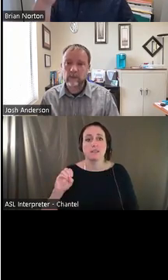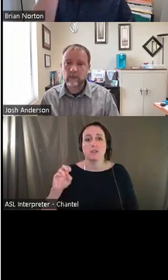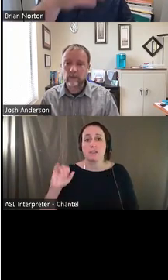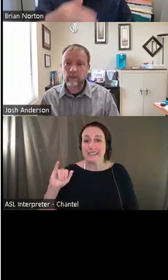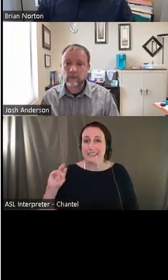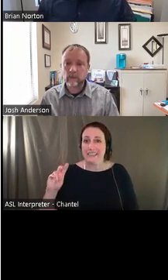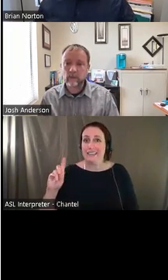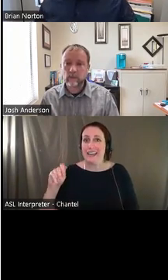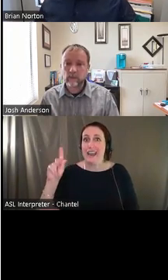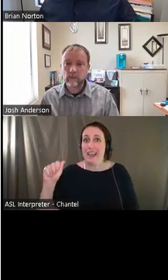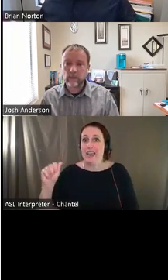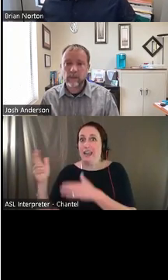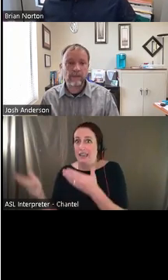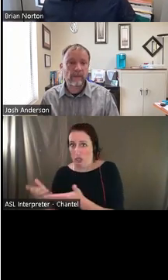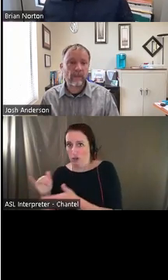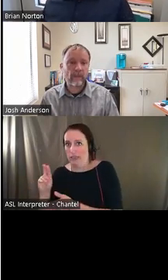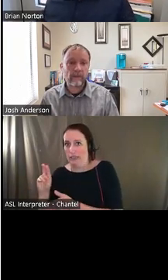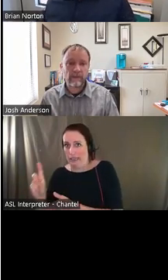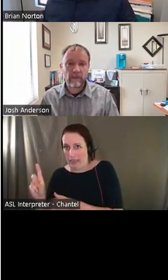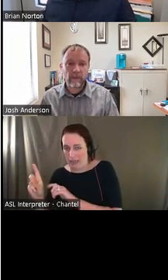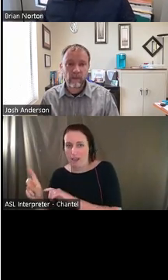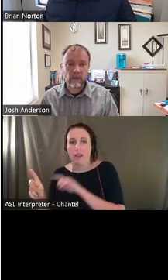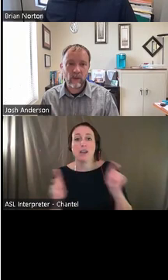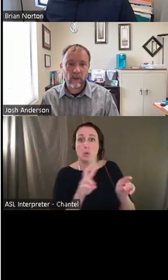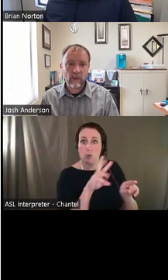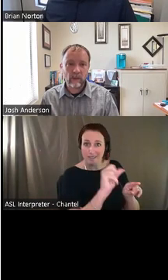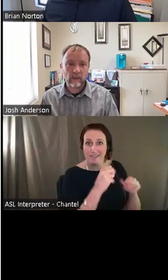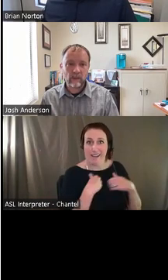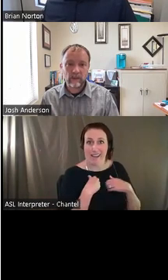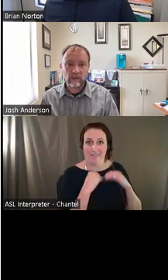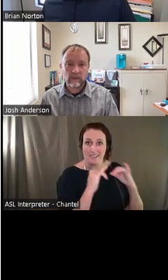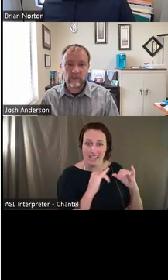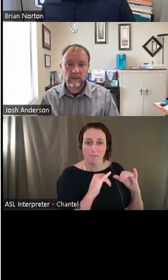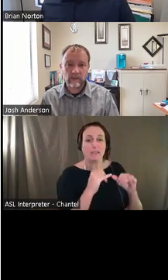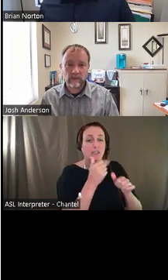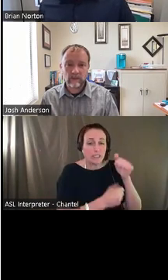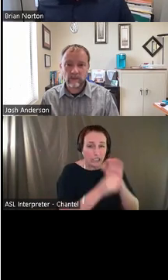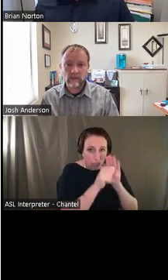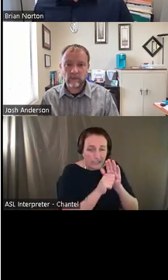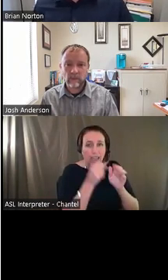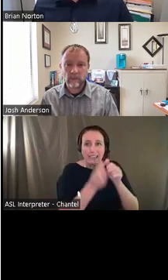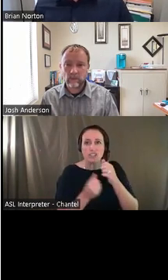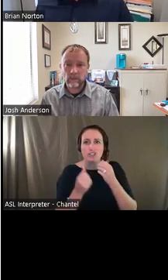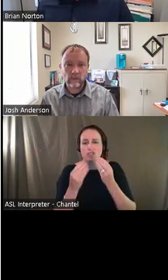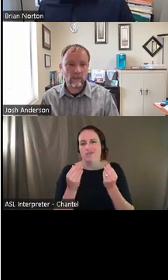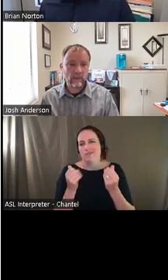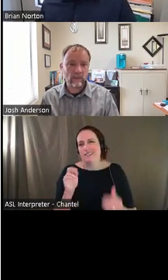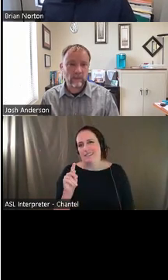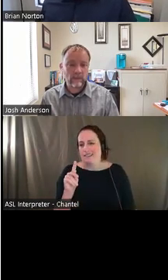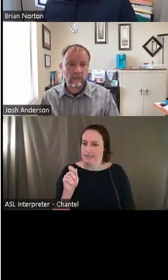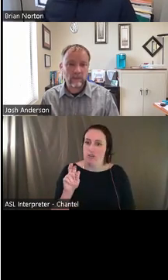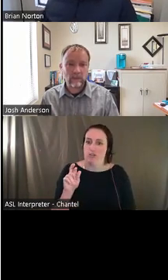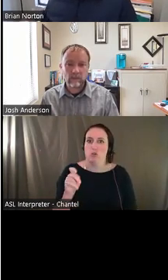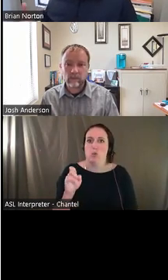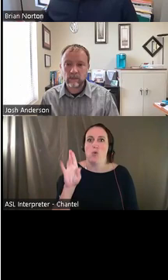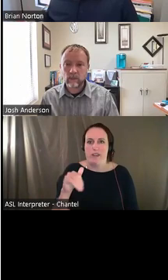up in, in Wisconsin, um, every state, every territory has a state assistive technology act program. Um,